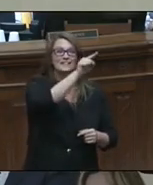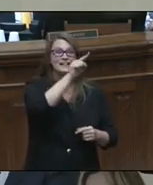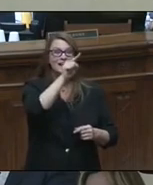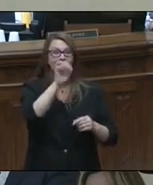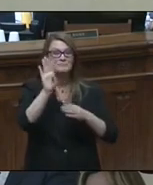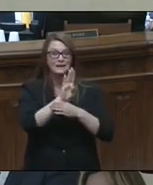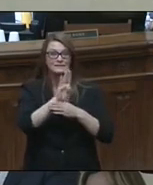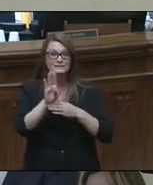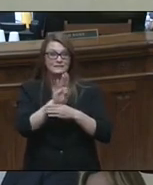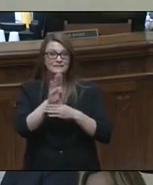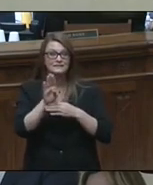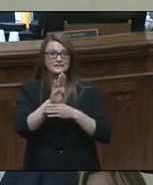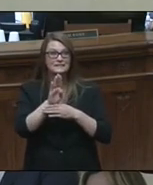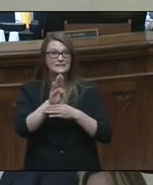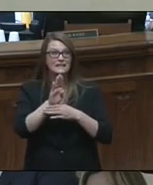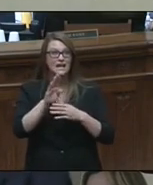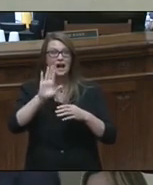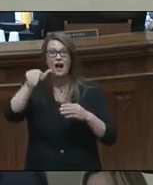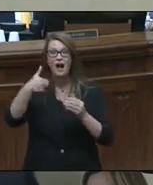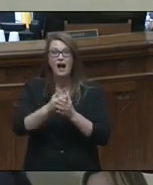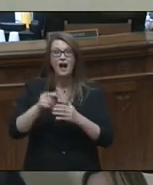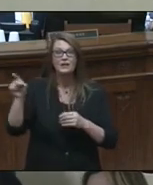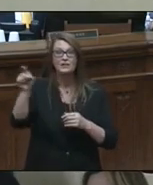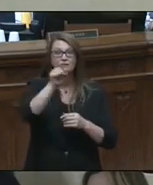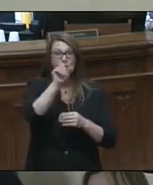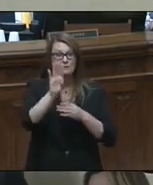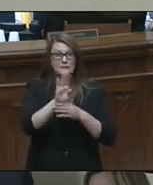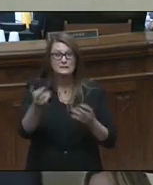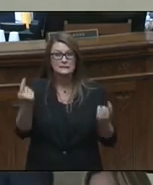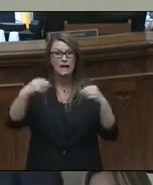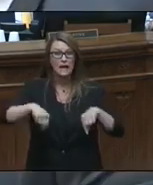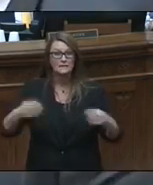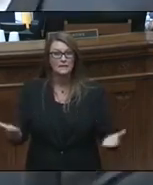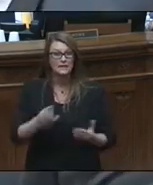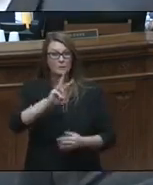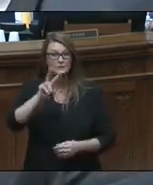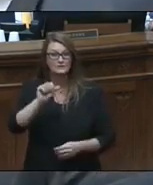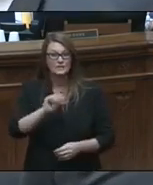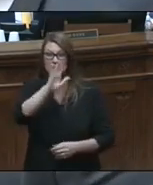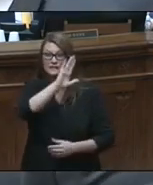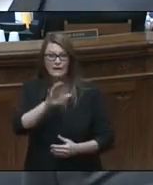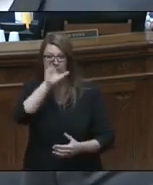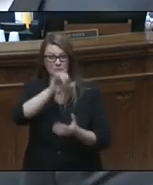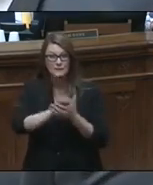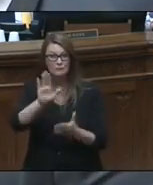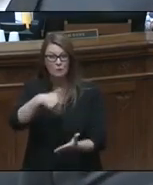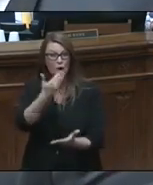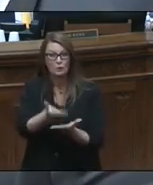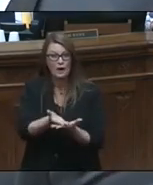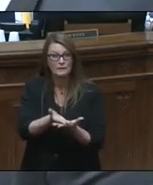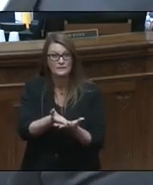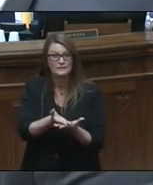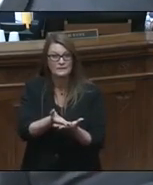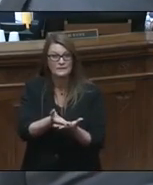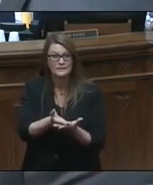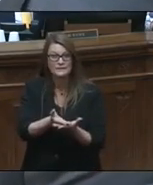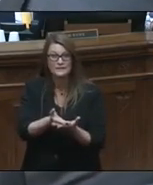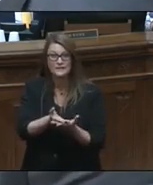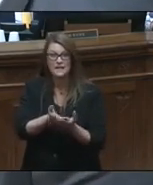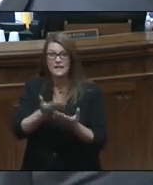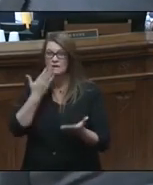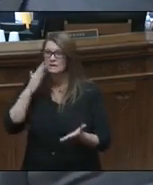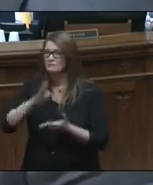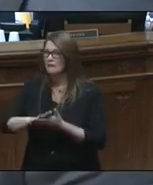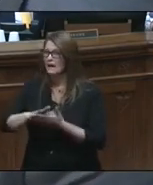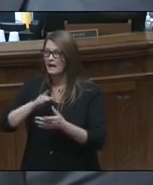or Owens and Miner, they never believed, they never believed they'd be here. They'd be told every bad